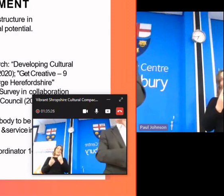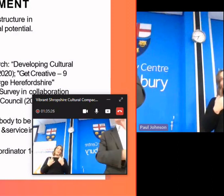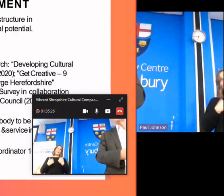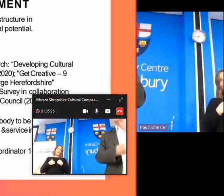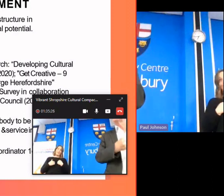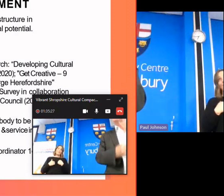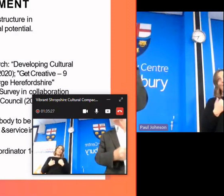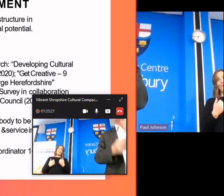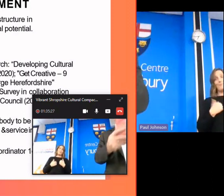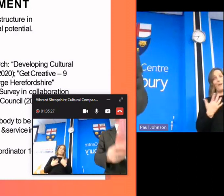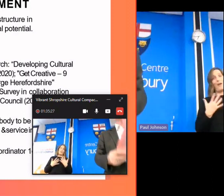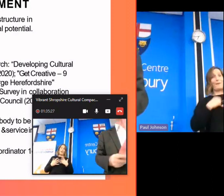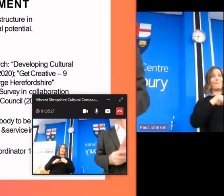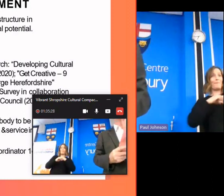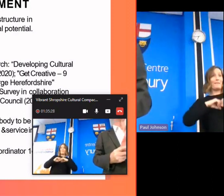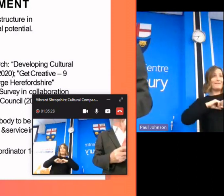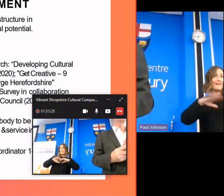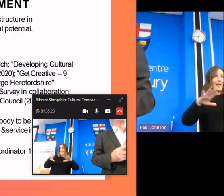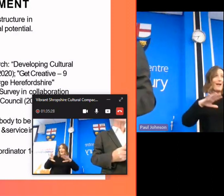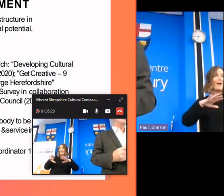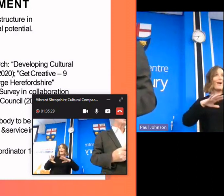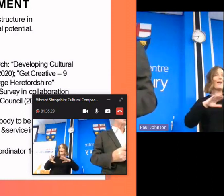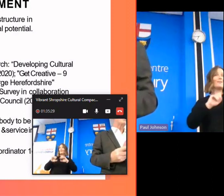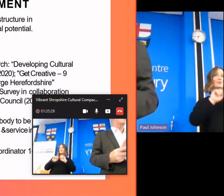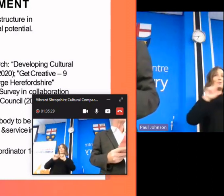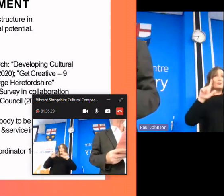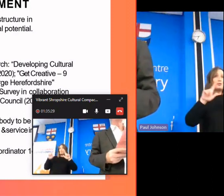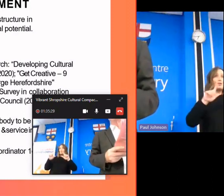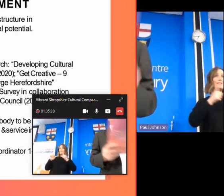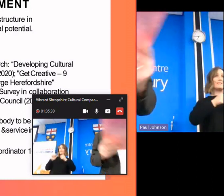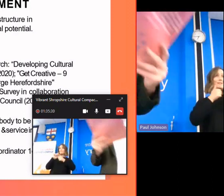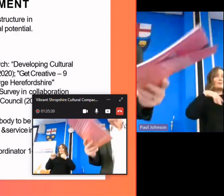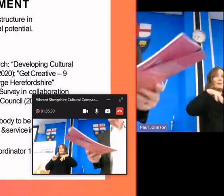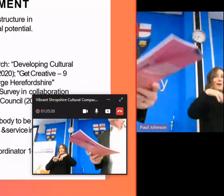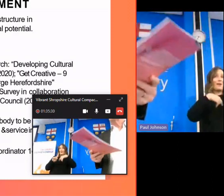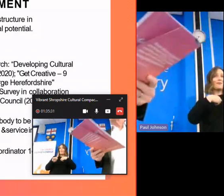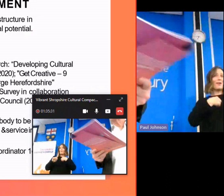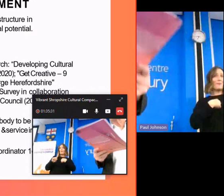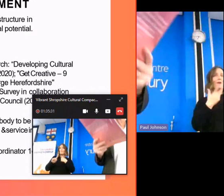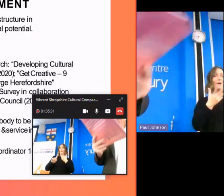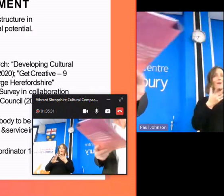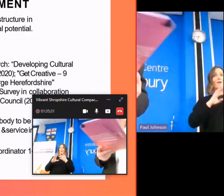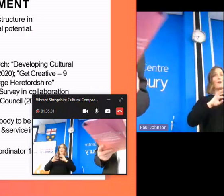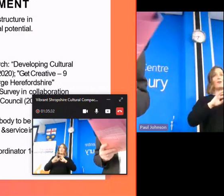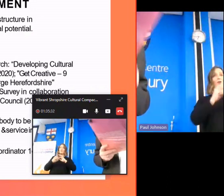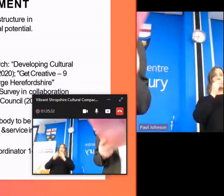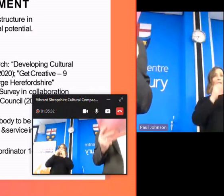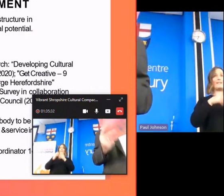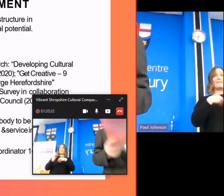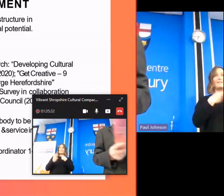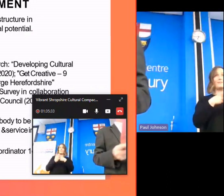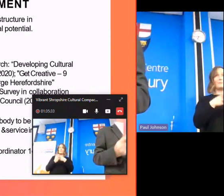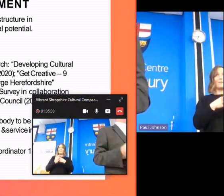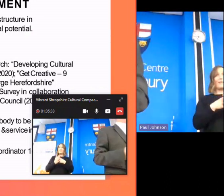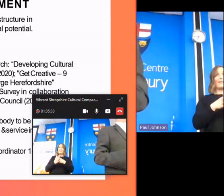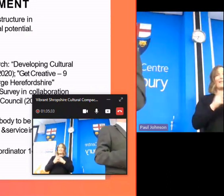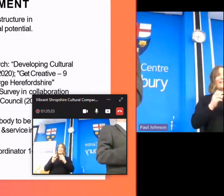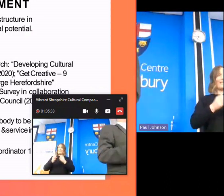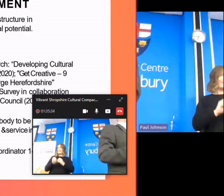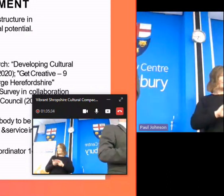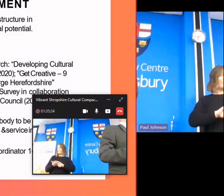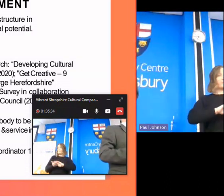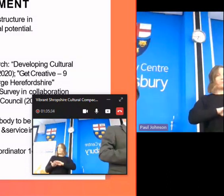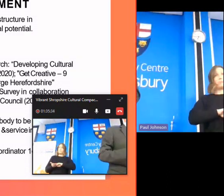from a media in the screen screen industry background but the creative the creative economy is booming